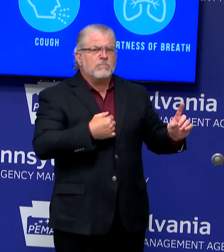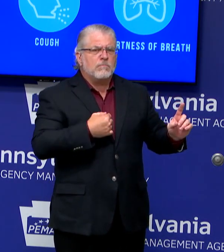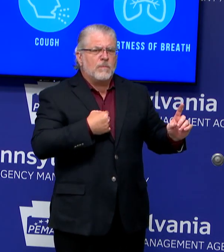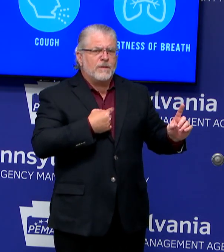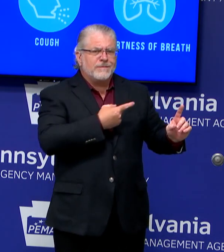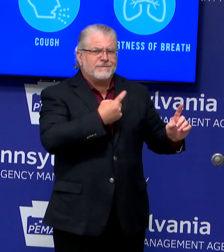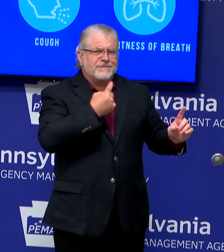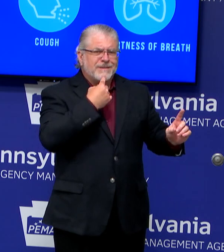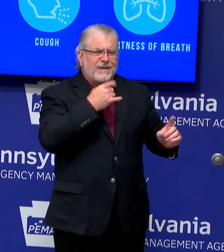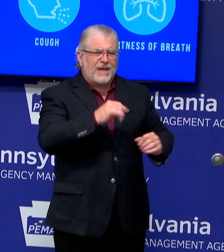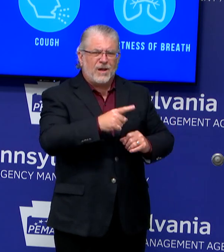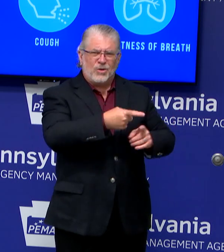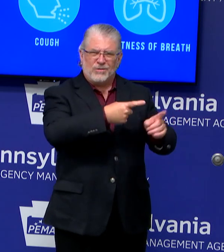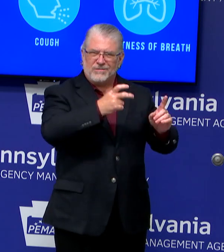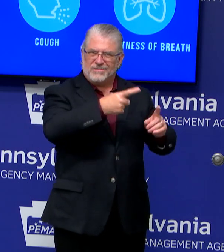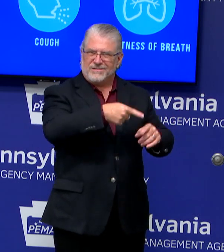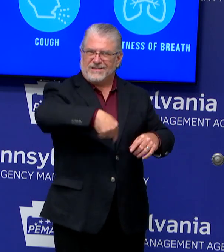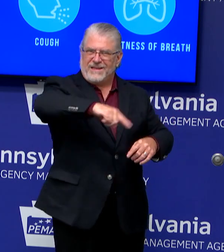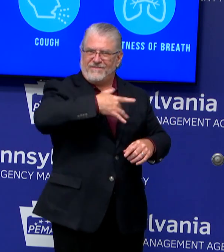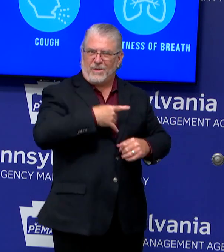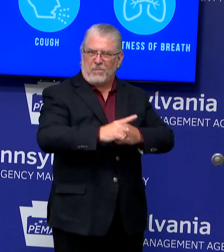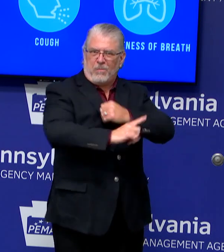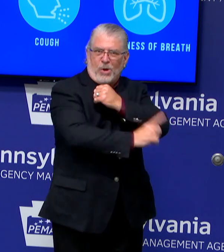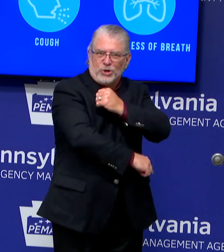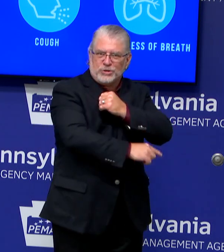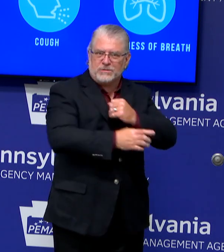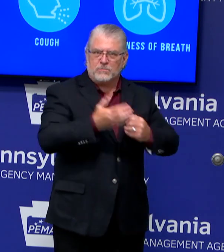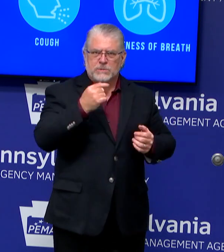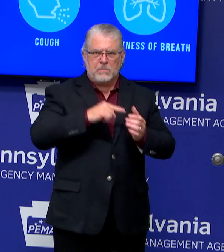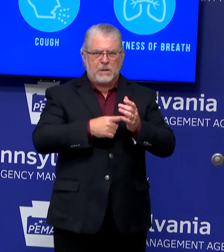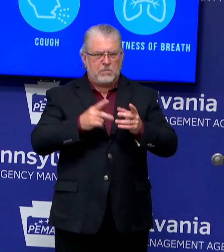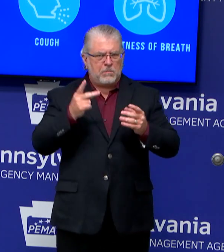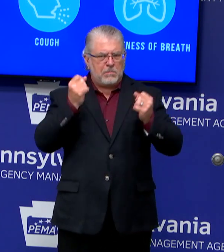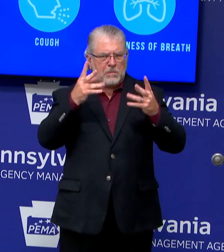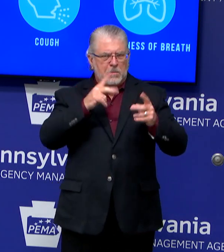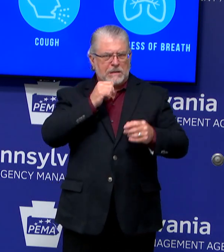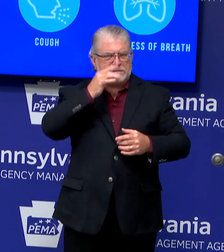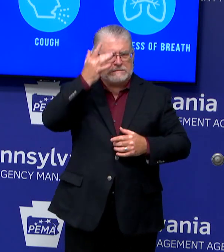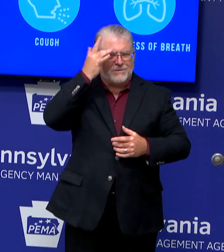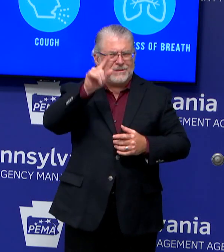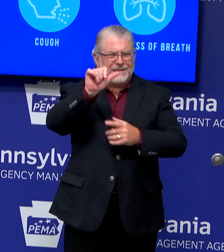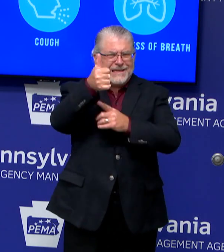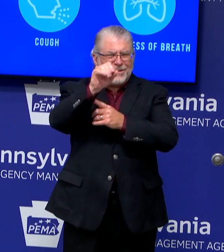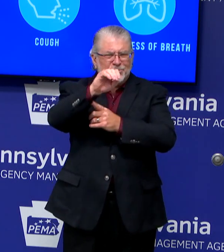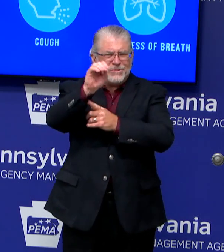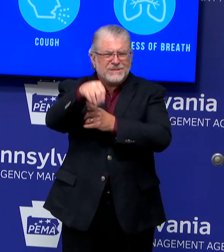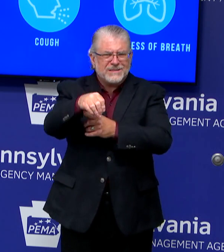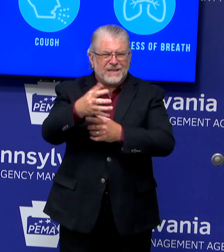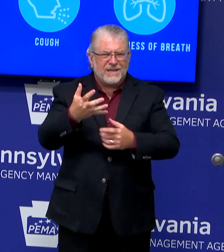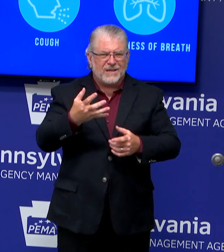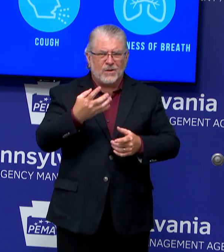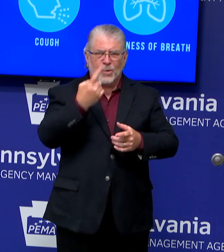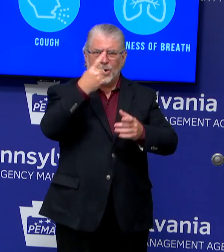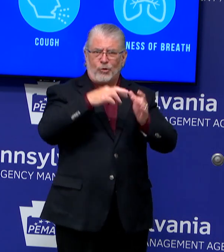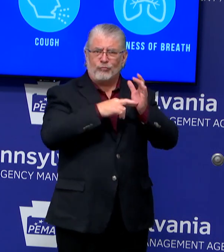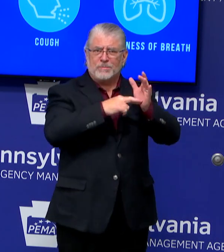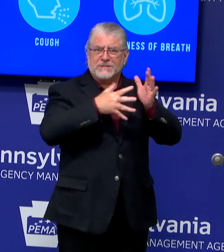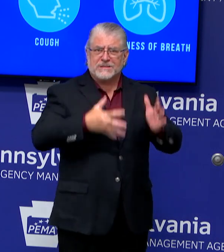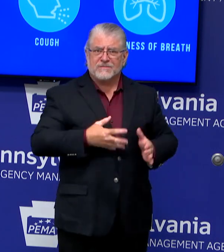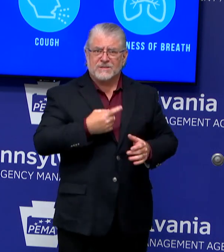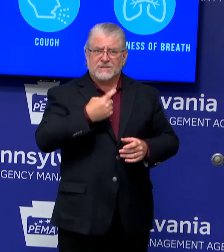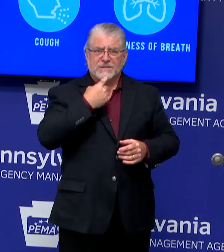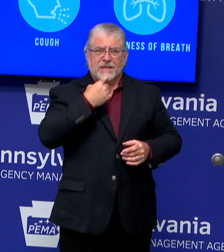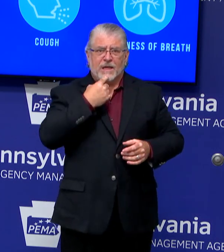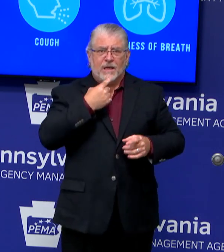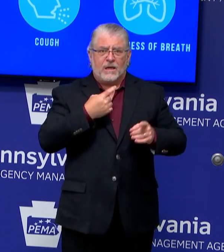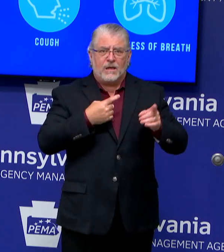a lot of cases in the beginning, whereas the 10% metrics, you know, one of the representatives brought up Dauphin County. The fact that they had a lot